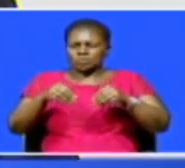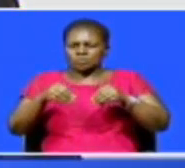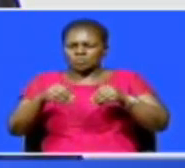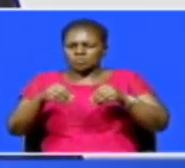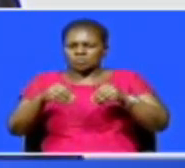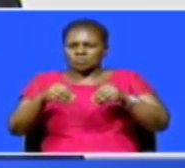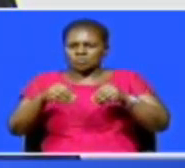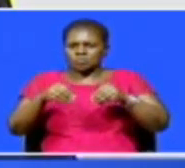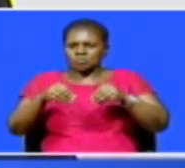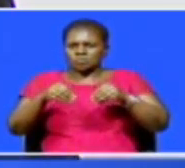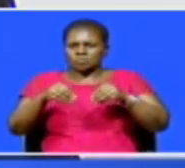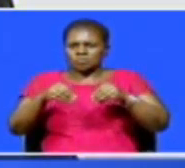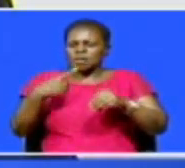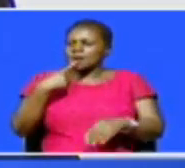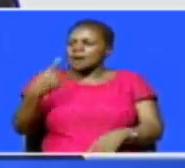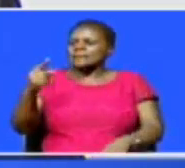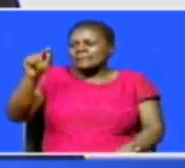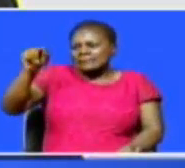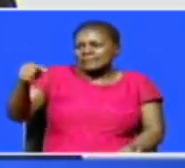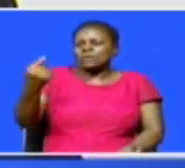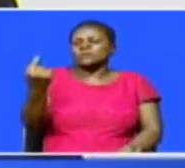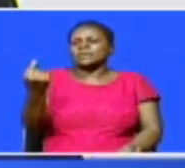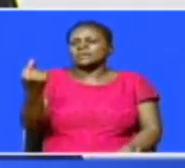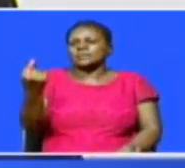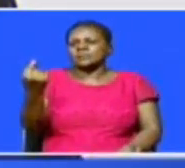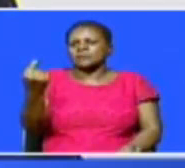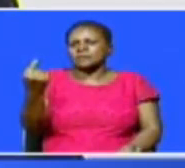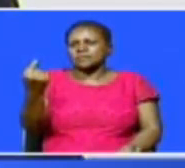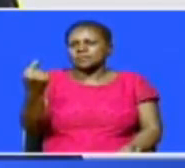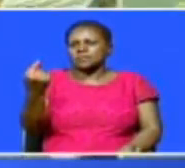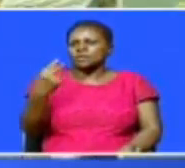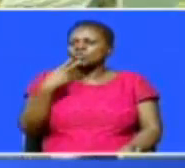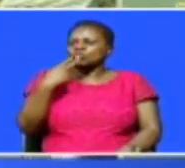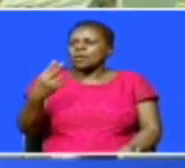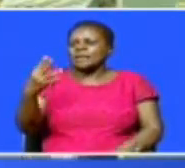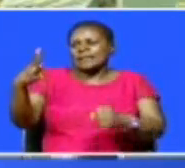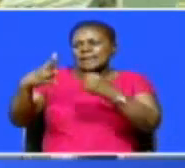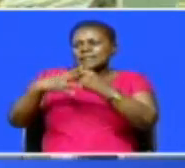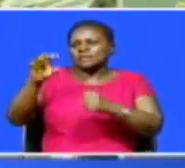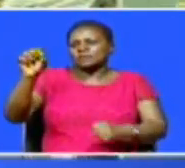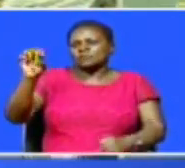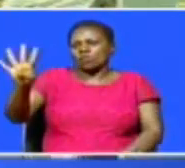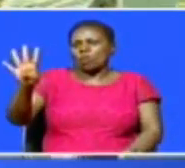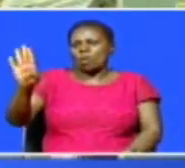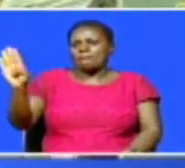currently at 100,000, we insure 294 billion shillings.